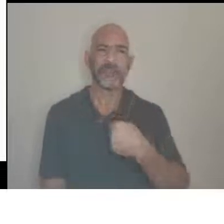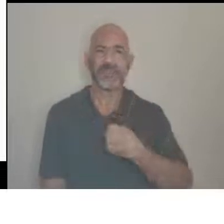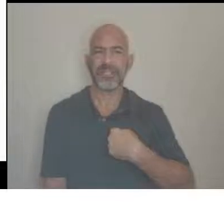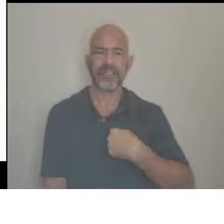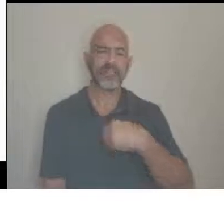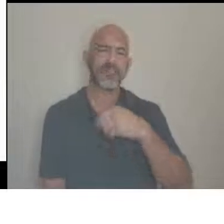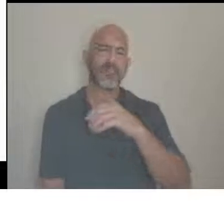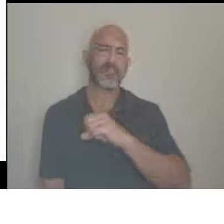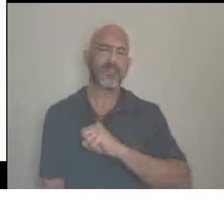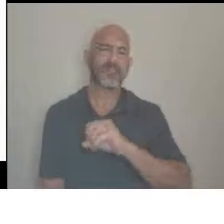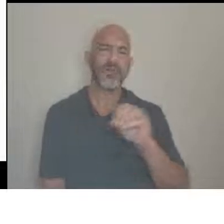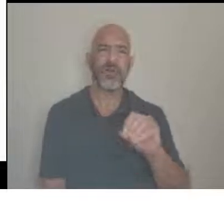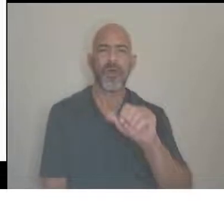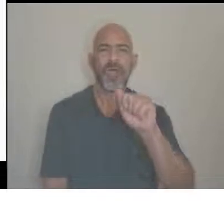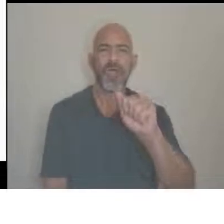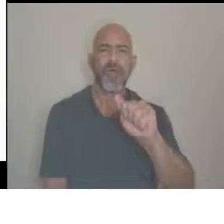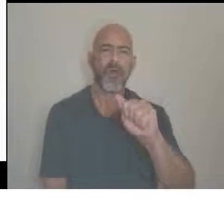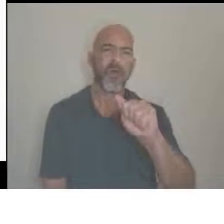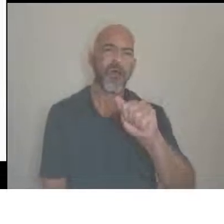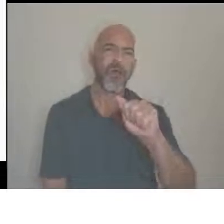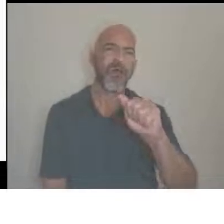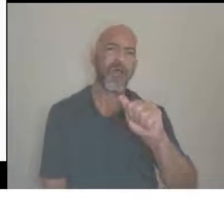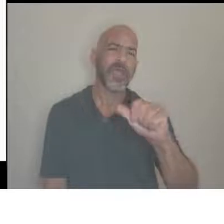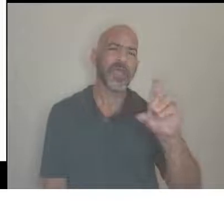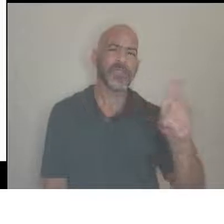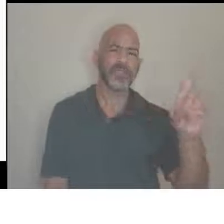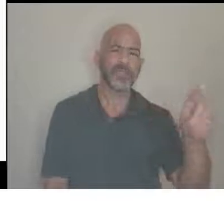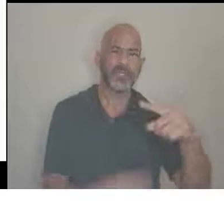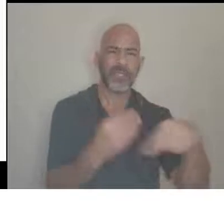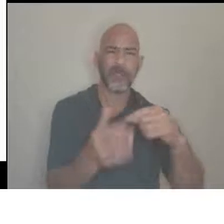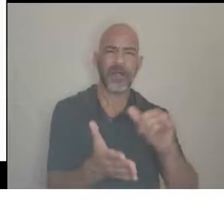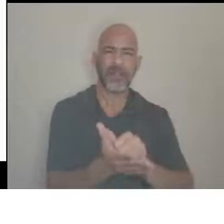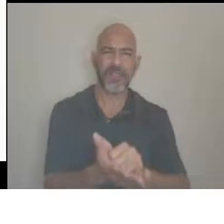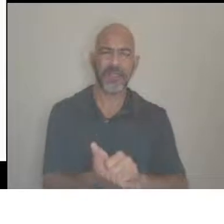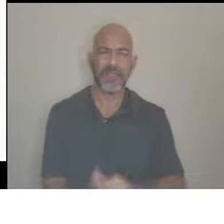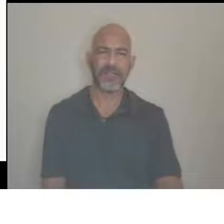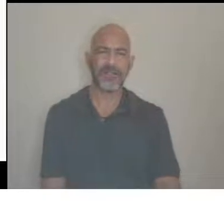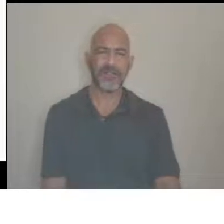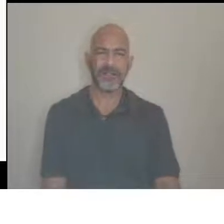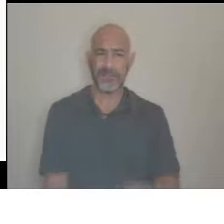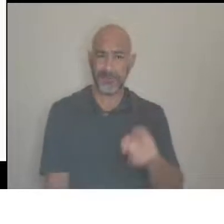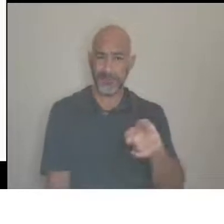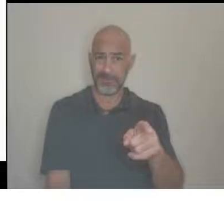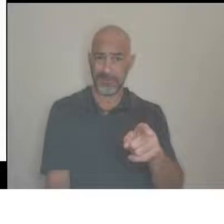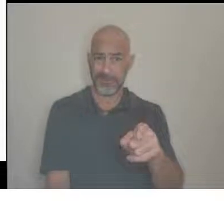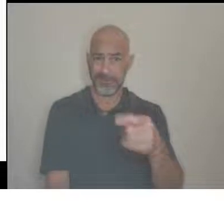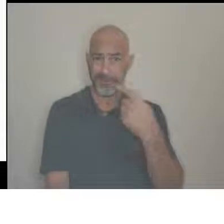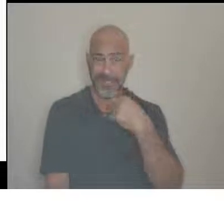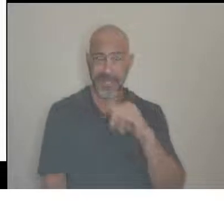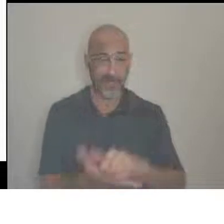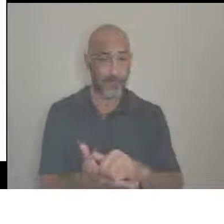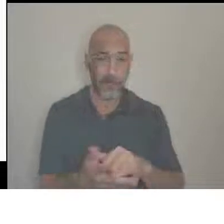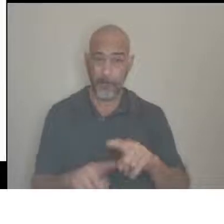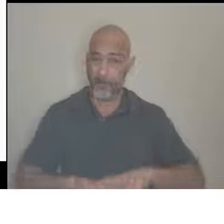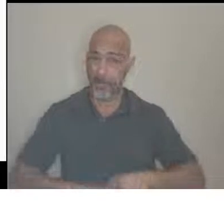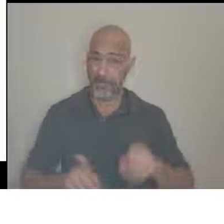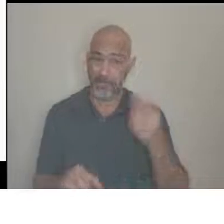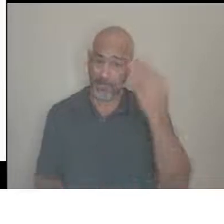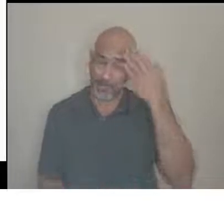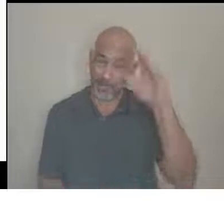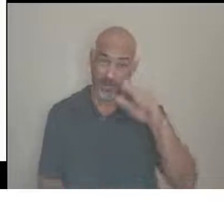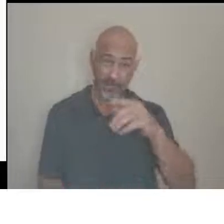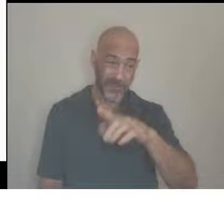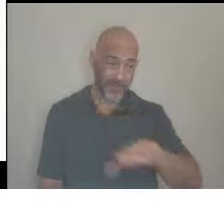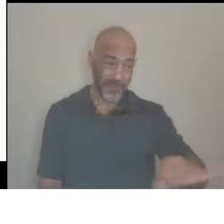that. And when you're saying those, you don't know what someone's experience is. And, you know, if you're saying, oh,